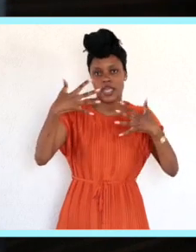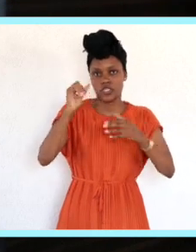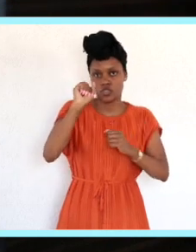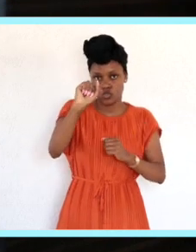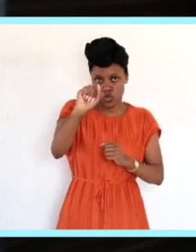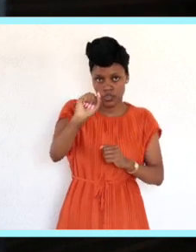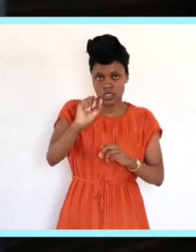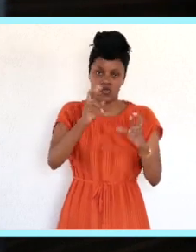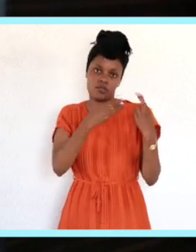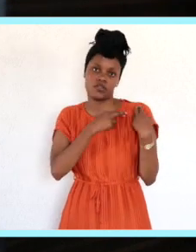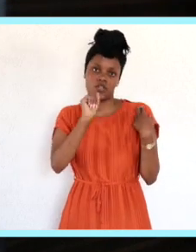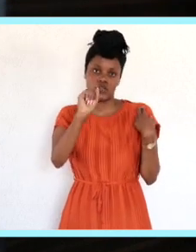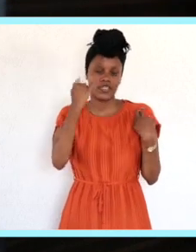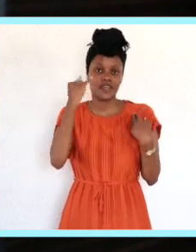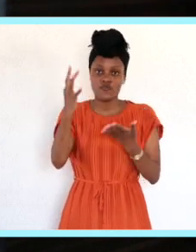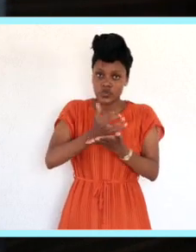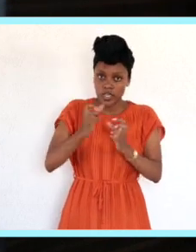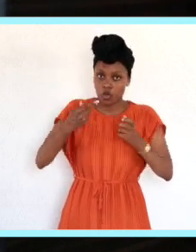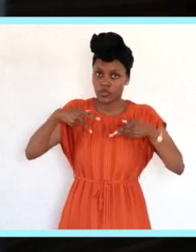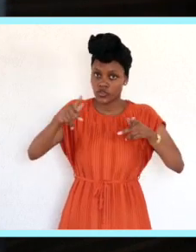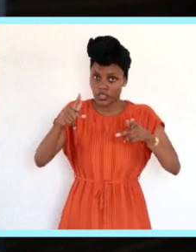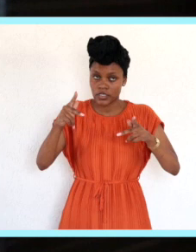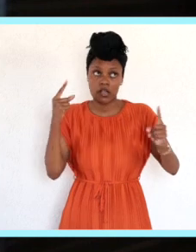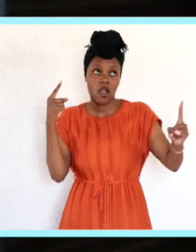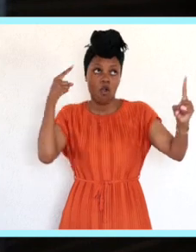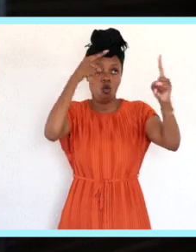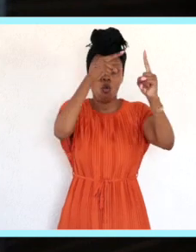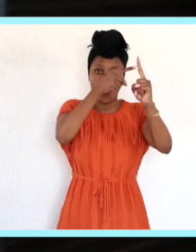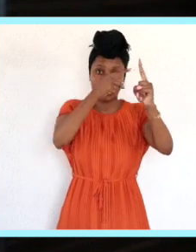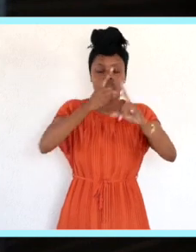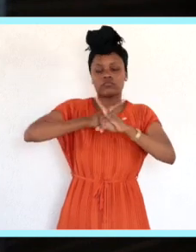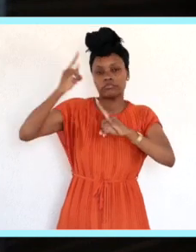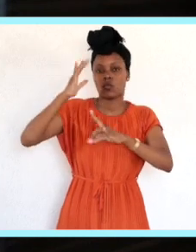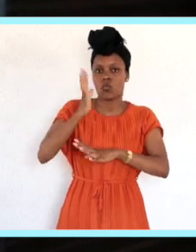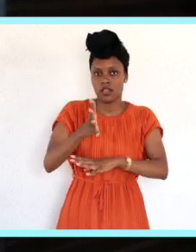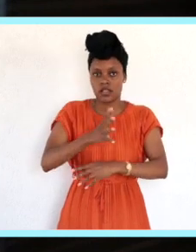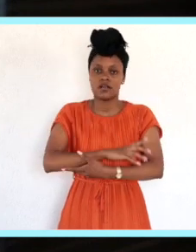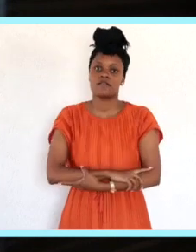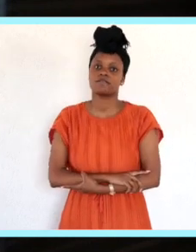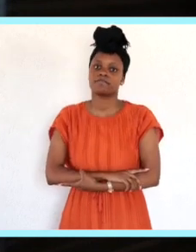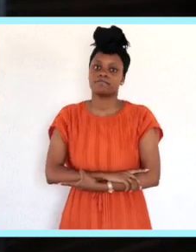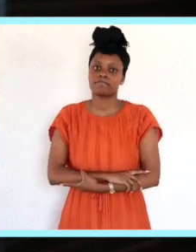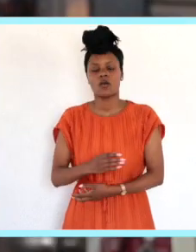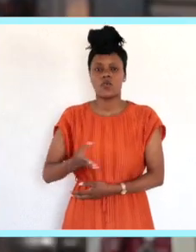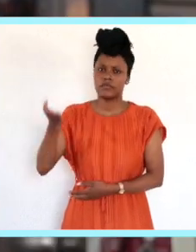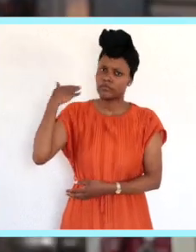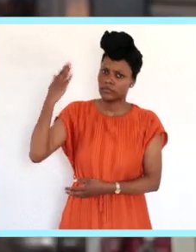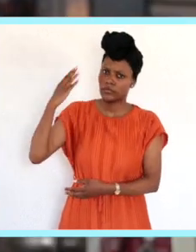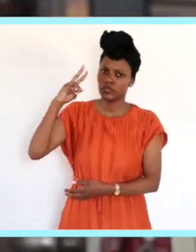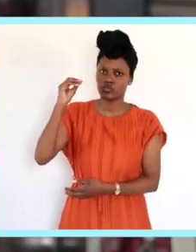day, your life is in your hands. And if you take the opportunity and work towards your goal, you will be successful.